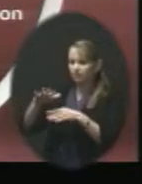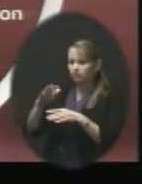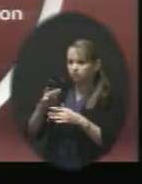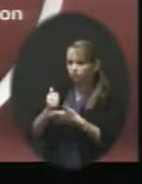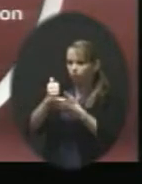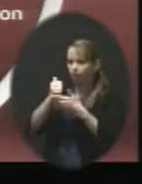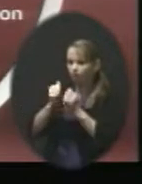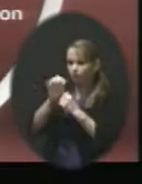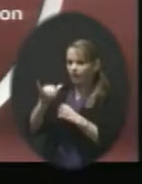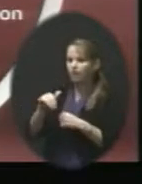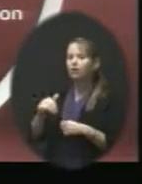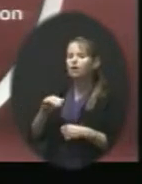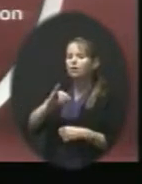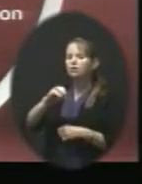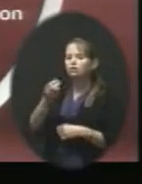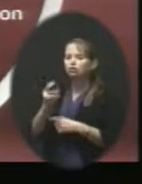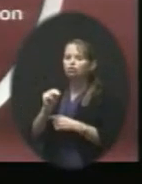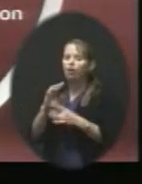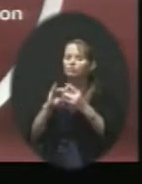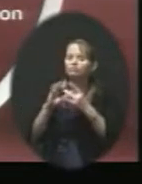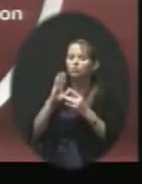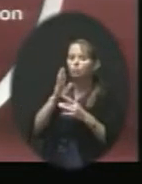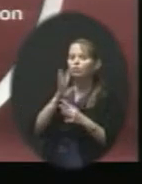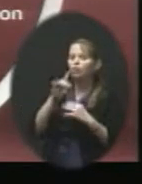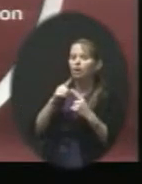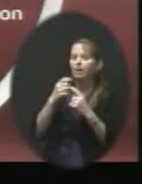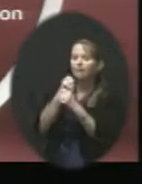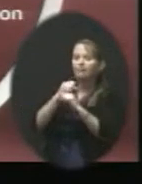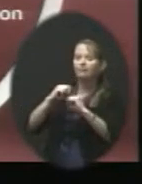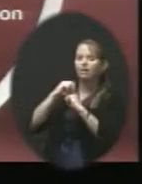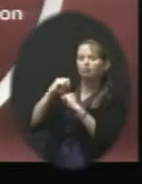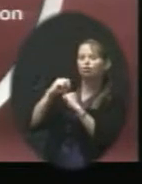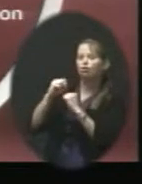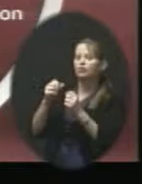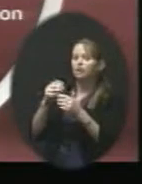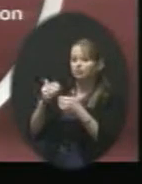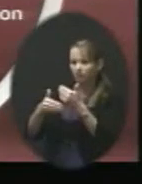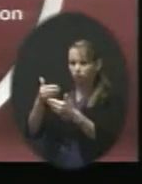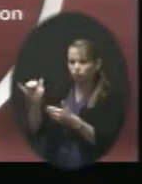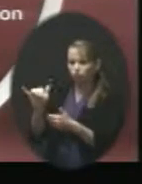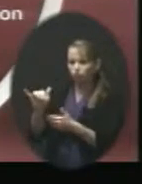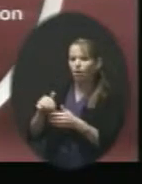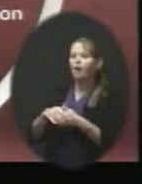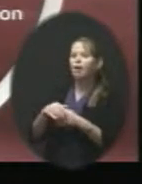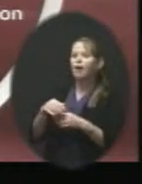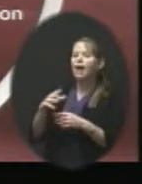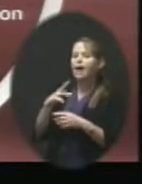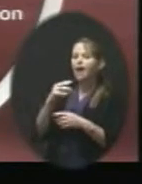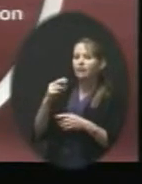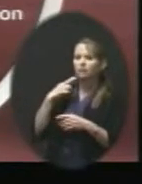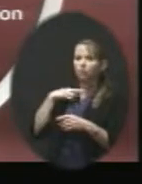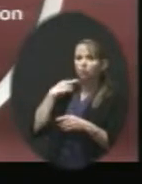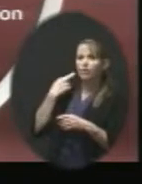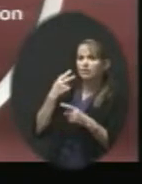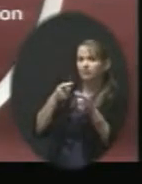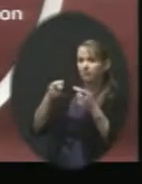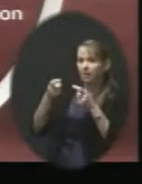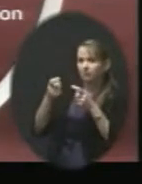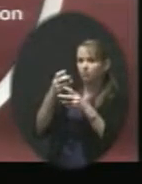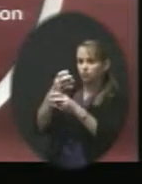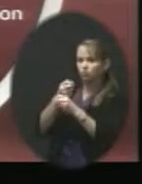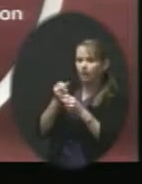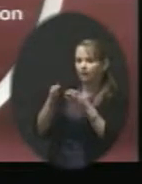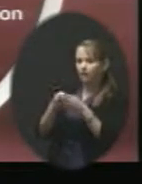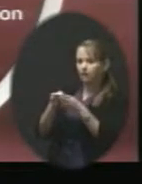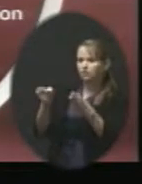And then as John mentioned, we're going to talk about safety and security measures next week. But from risk management, just to get the breadth from the design